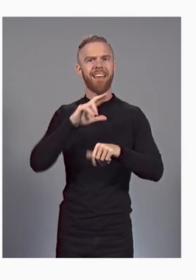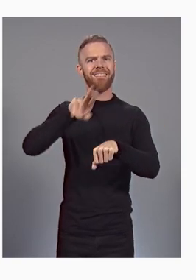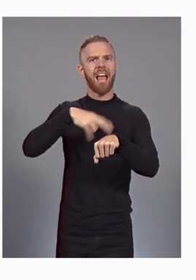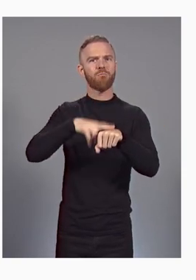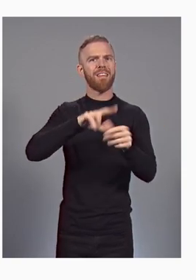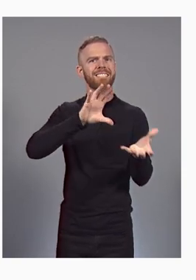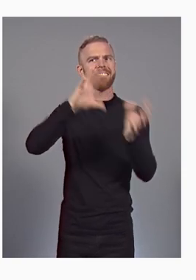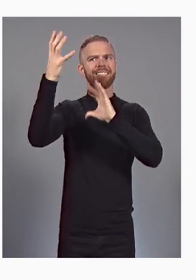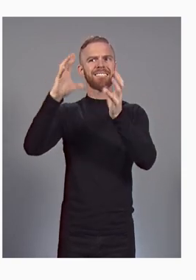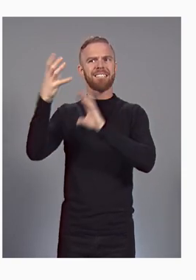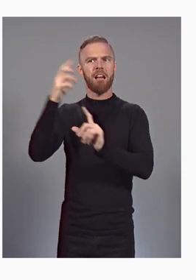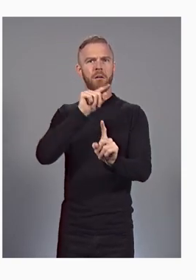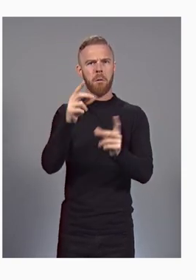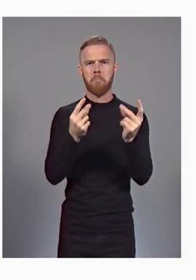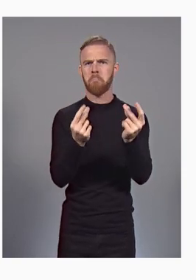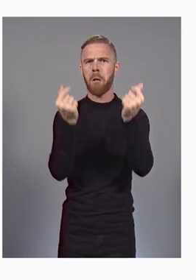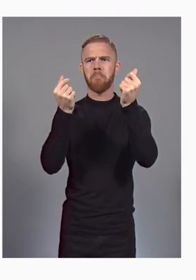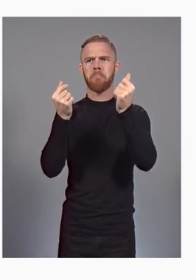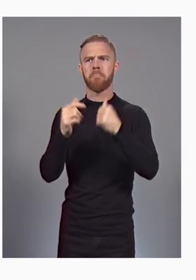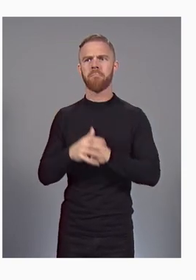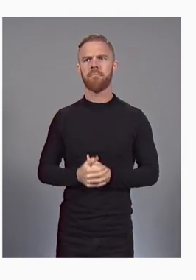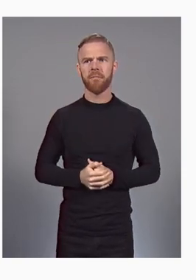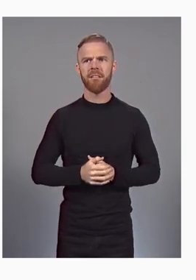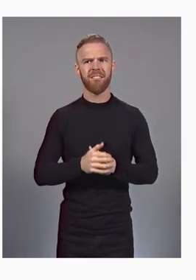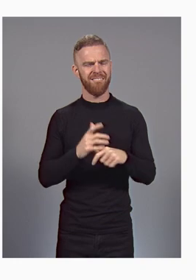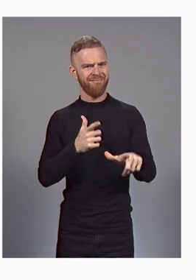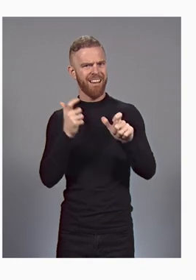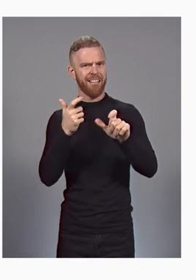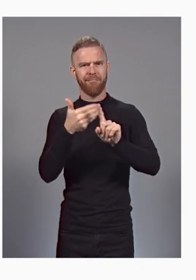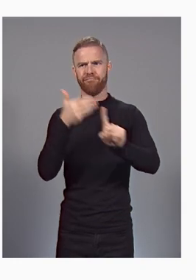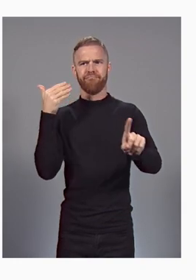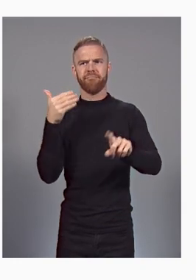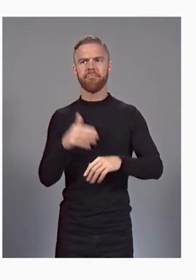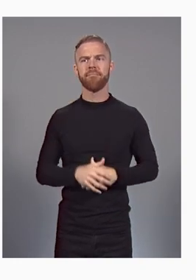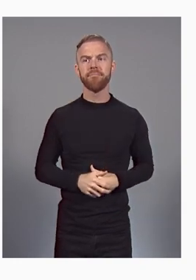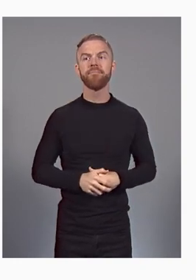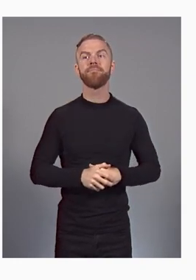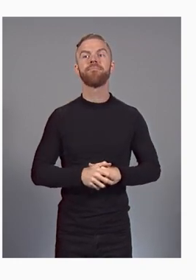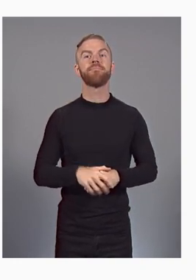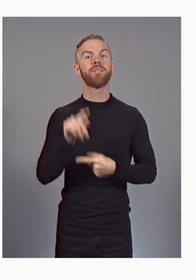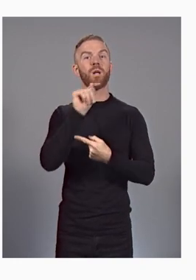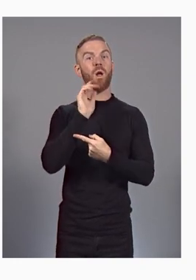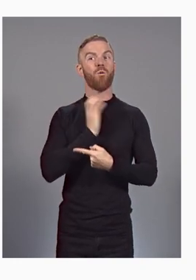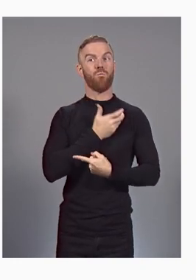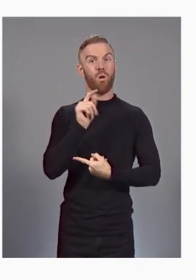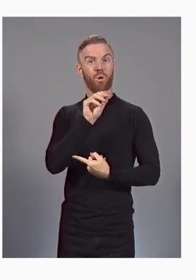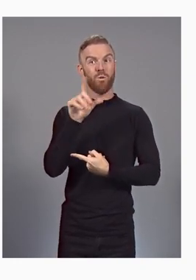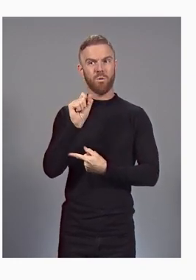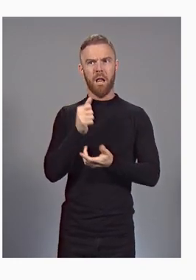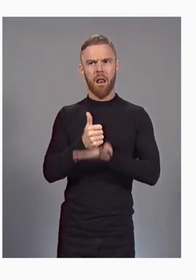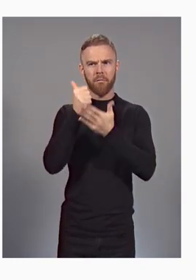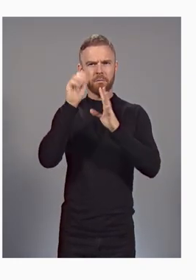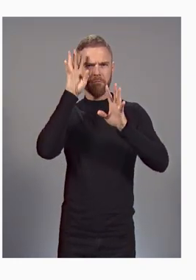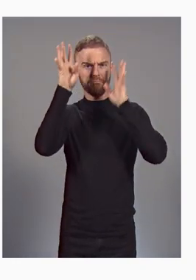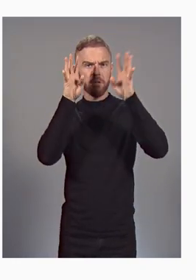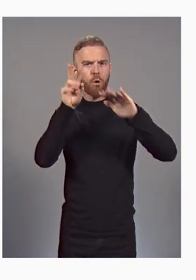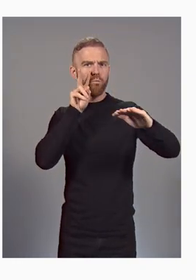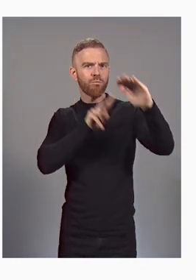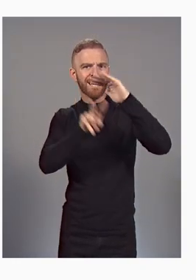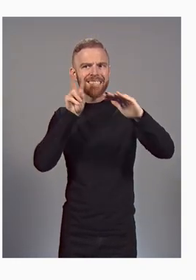Our tools help them to build better damage reduction models faster and more cost efficiently.